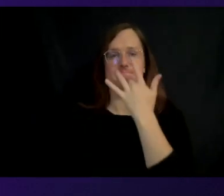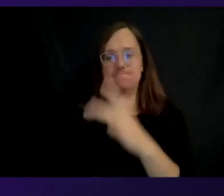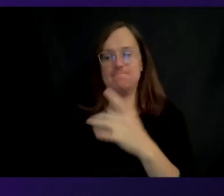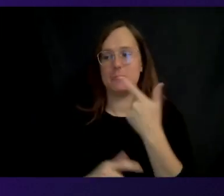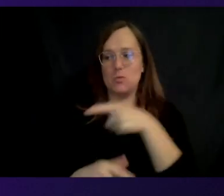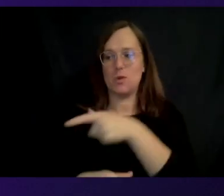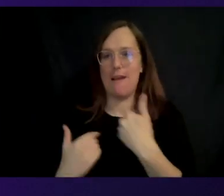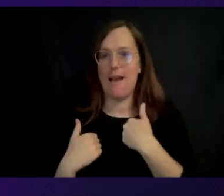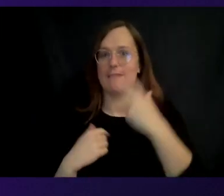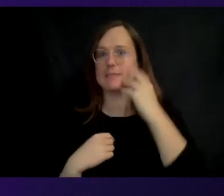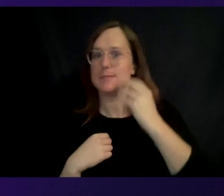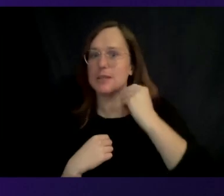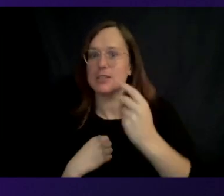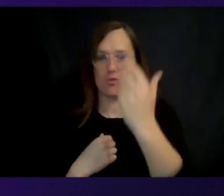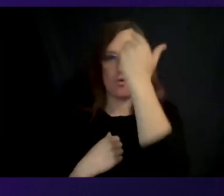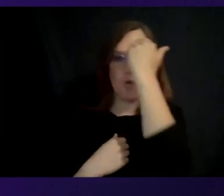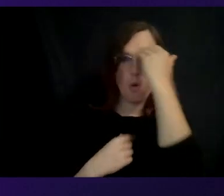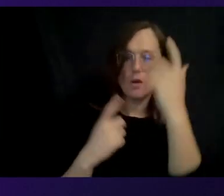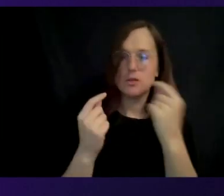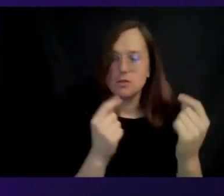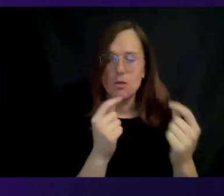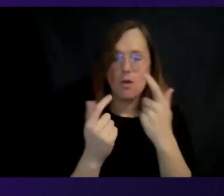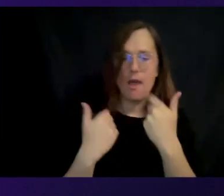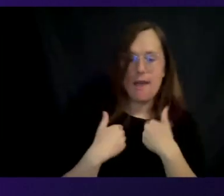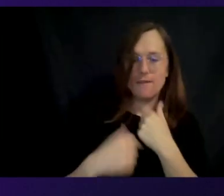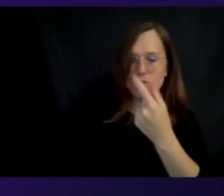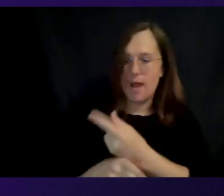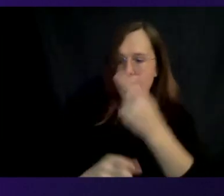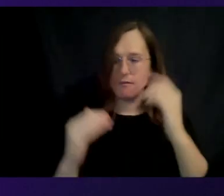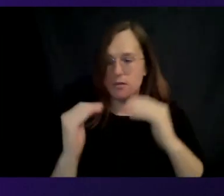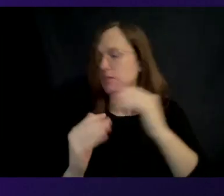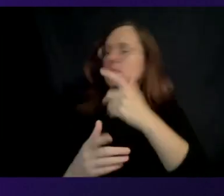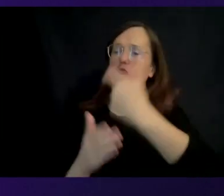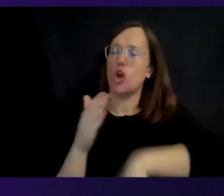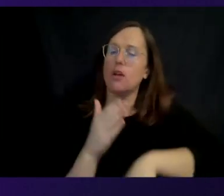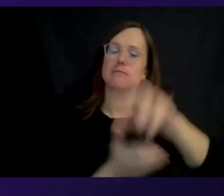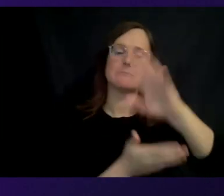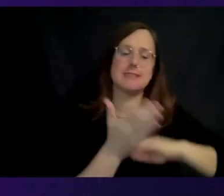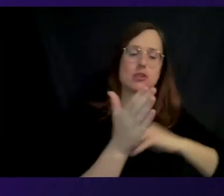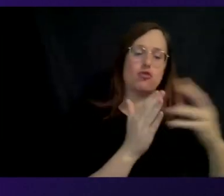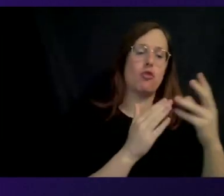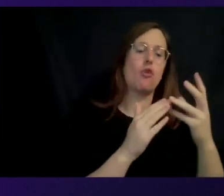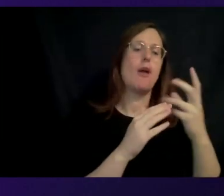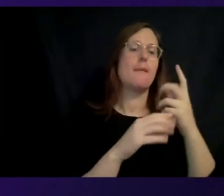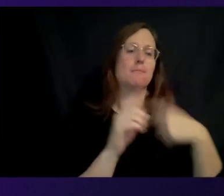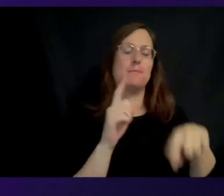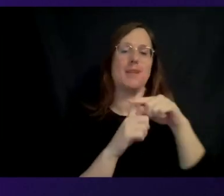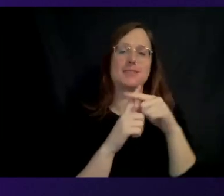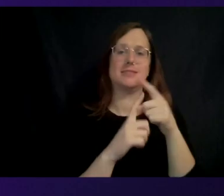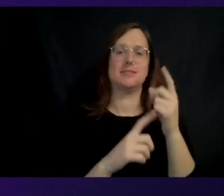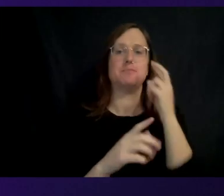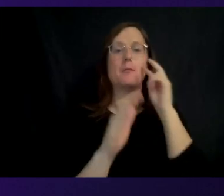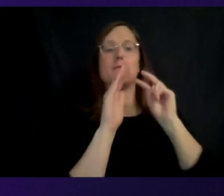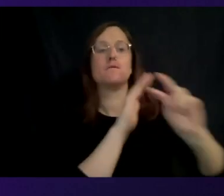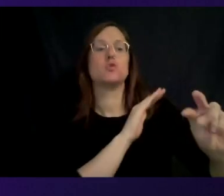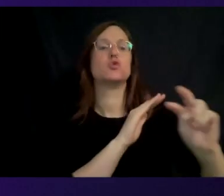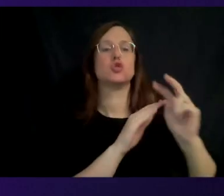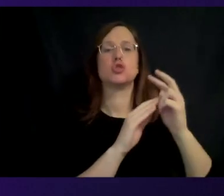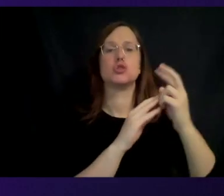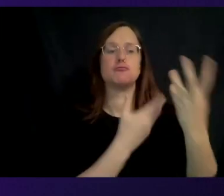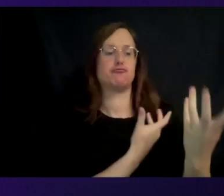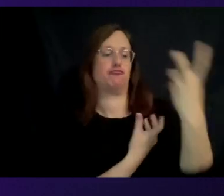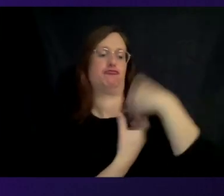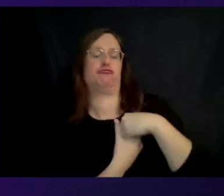to strike the right balance between cost, schedule, and really future-proofing our products for customers. So let's pivot